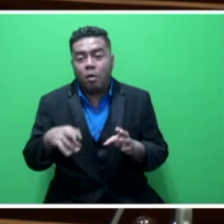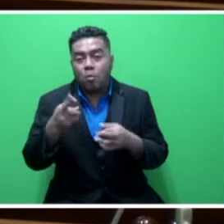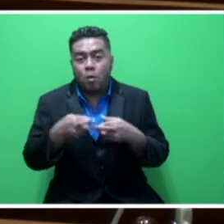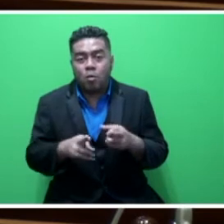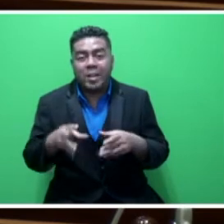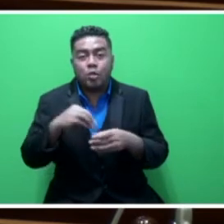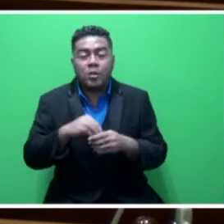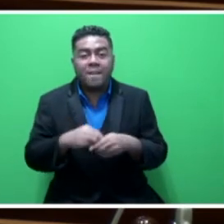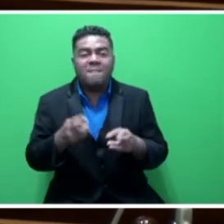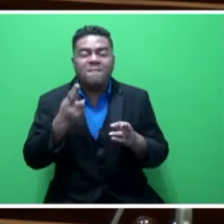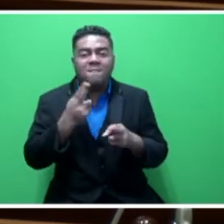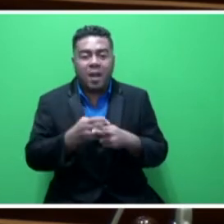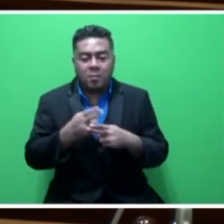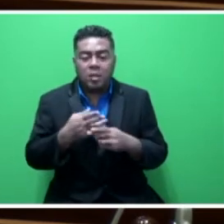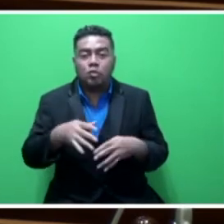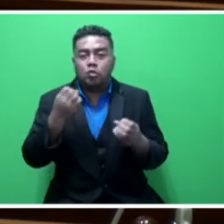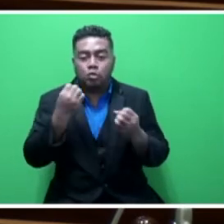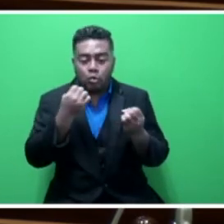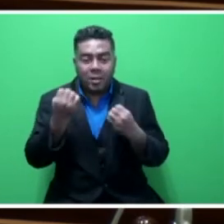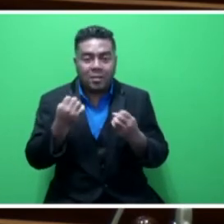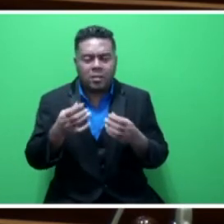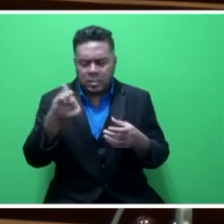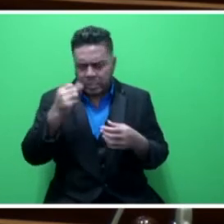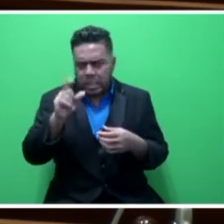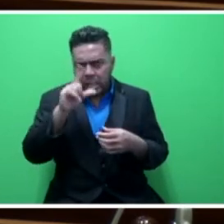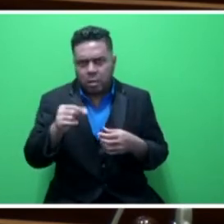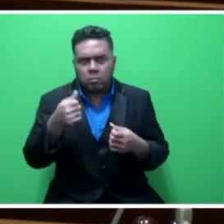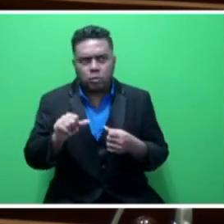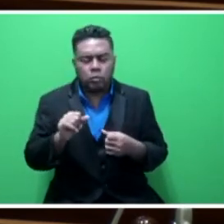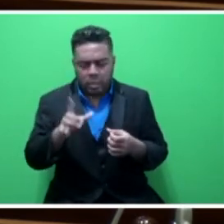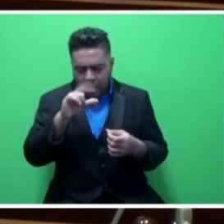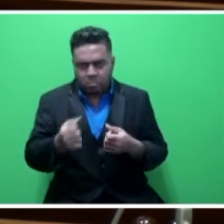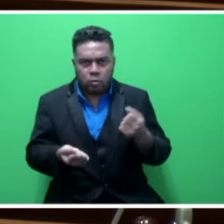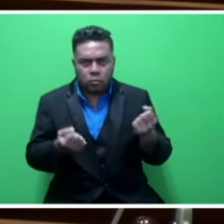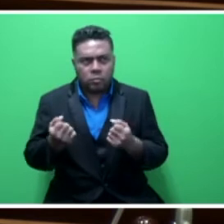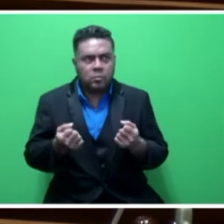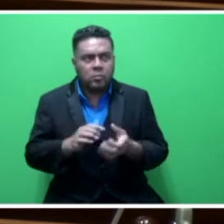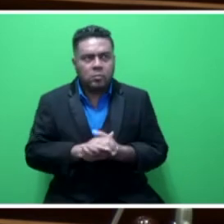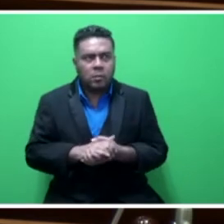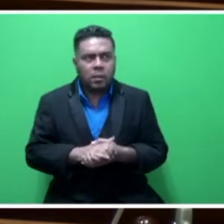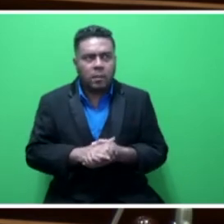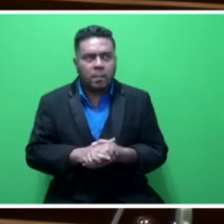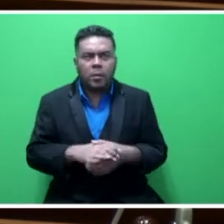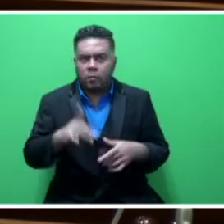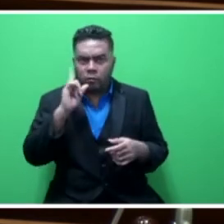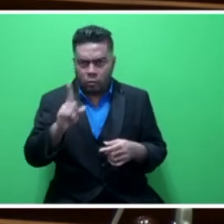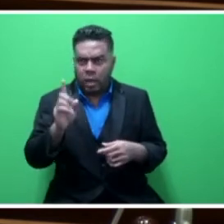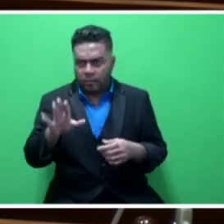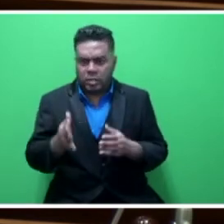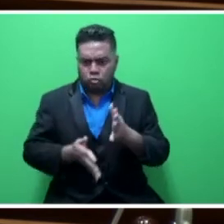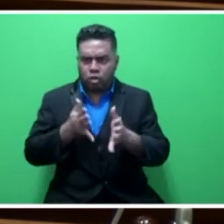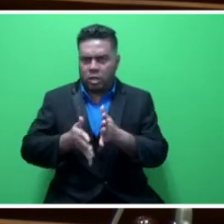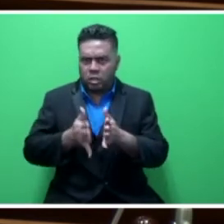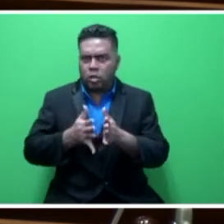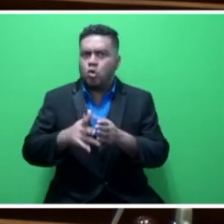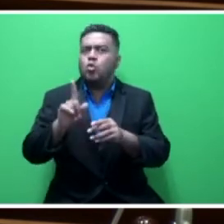including those in the sugarcane belts, it actually still can be driven on the roads. Those of us that drive have actually seen tractors on the roads.